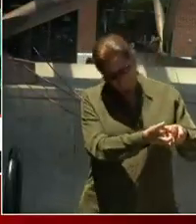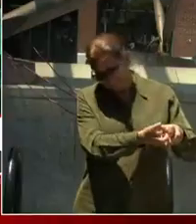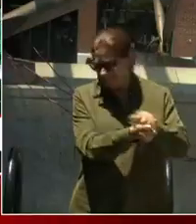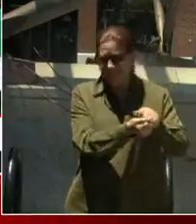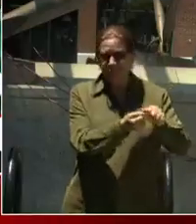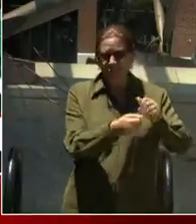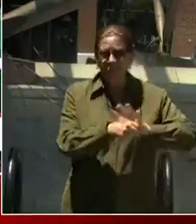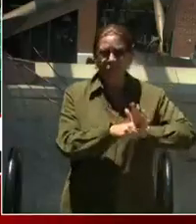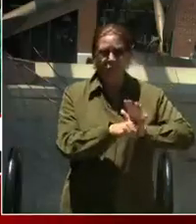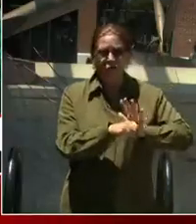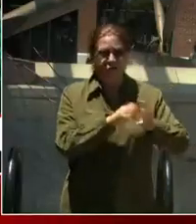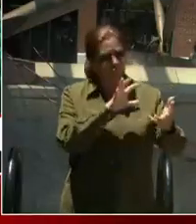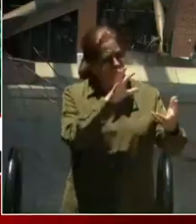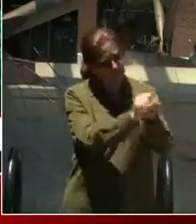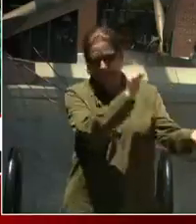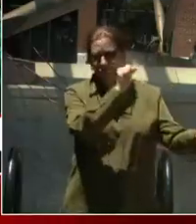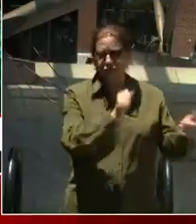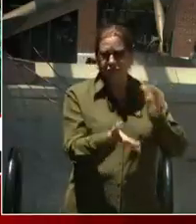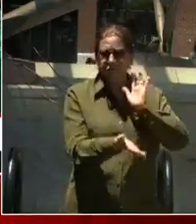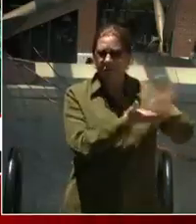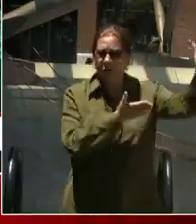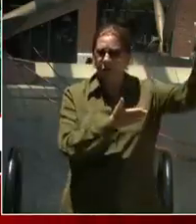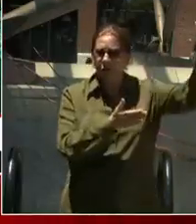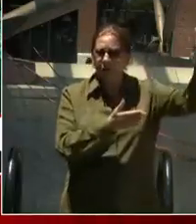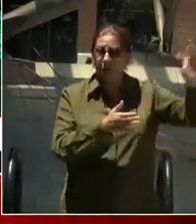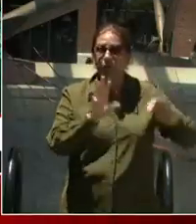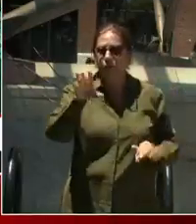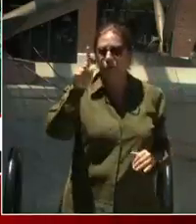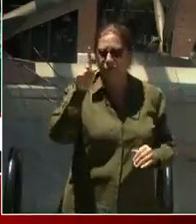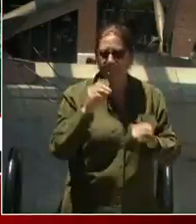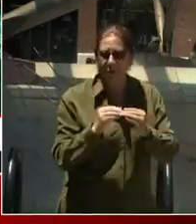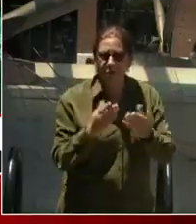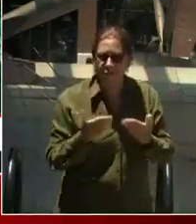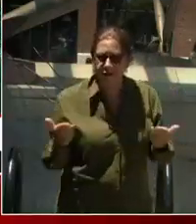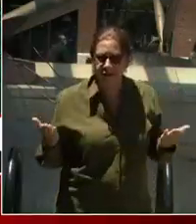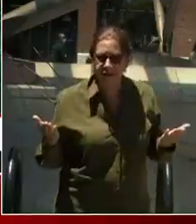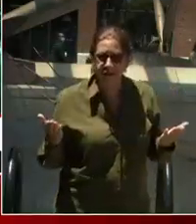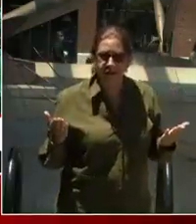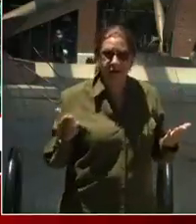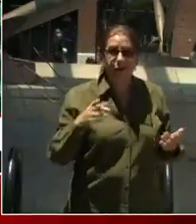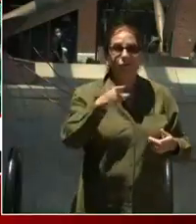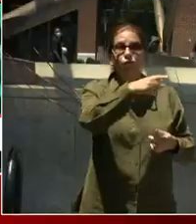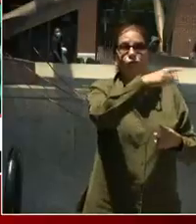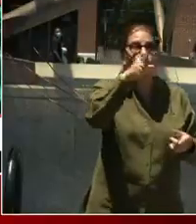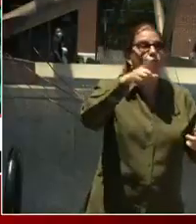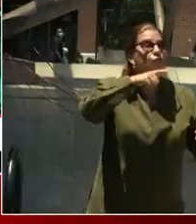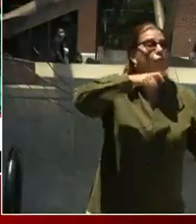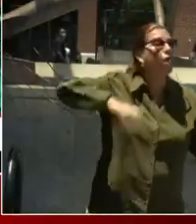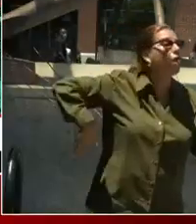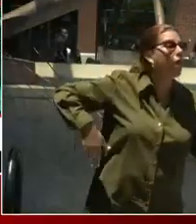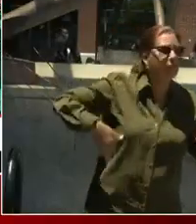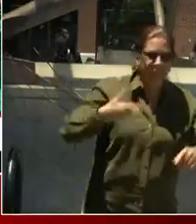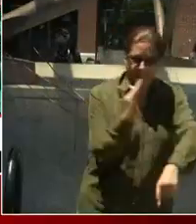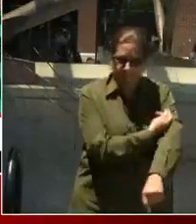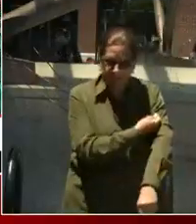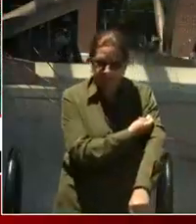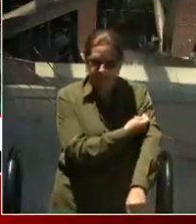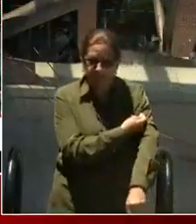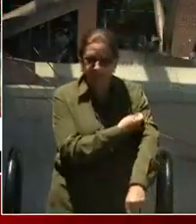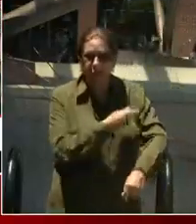I got to ask you to do one more thing. Get vaccinated. Who's vaccinated?